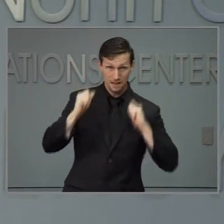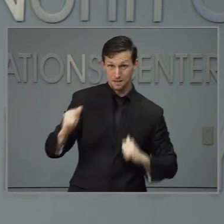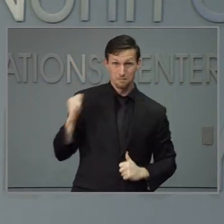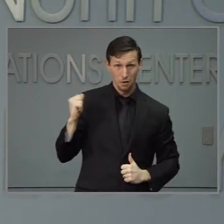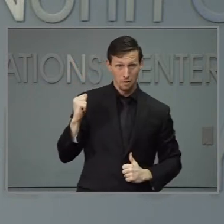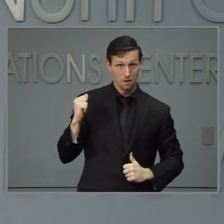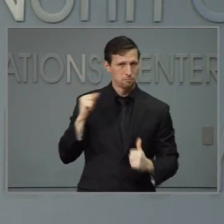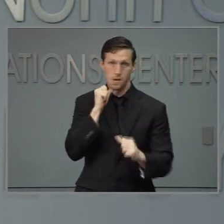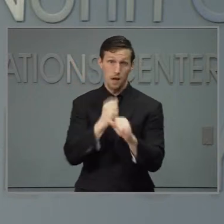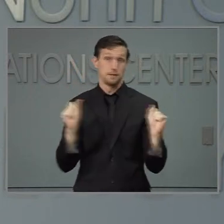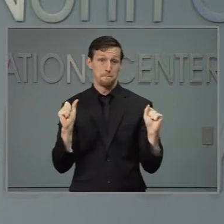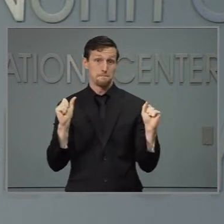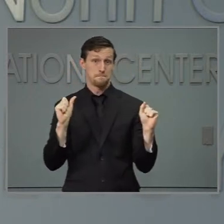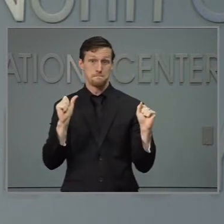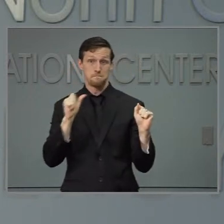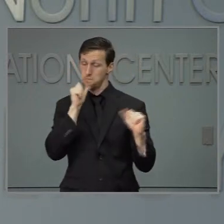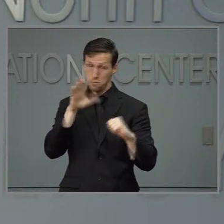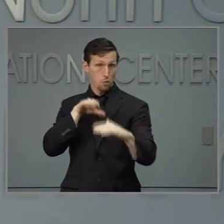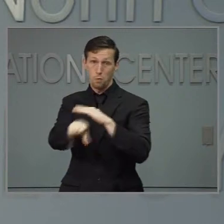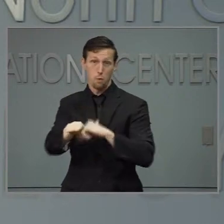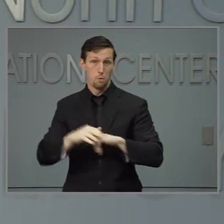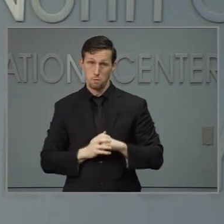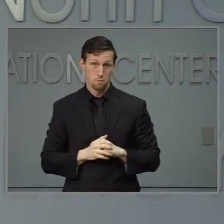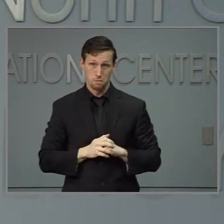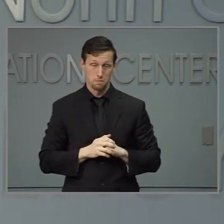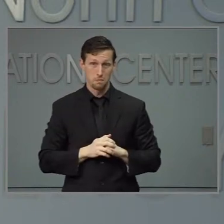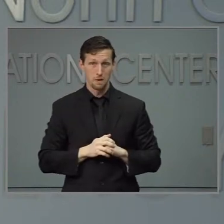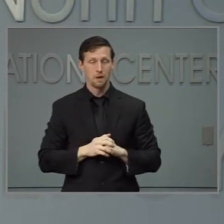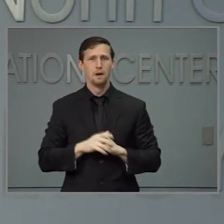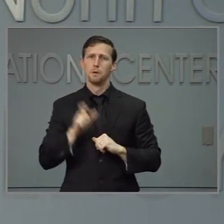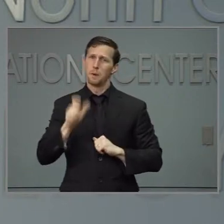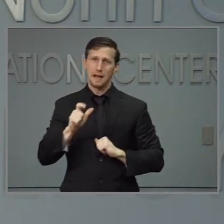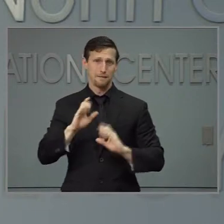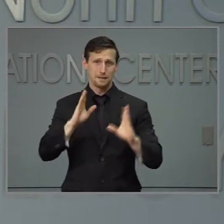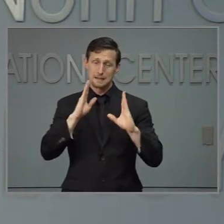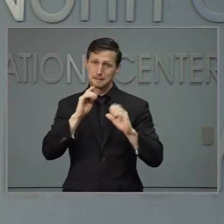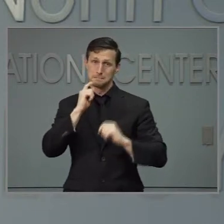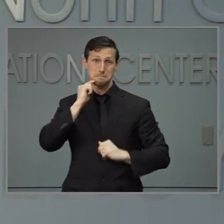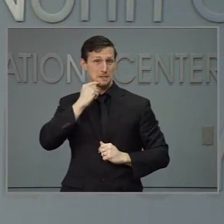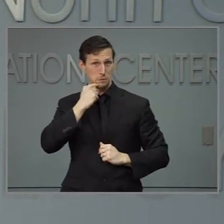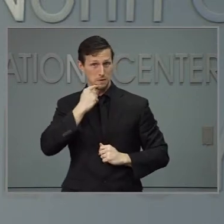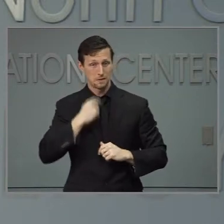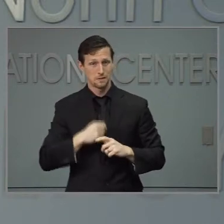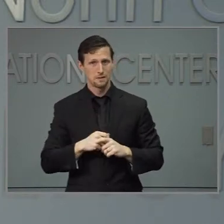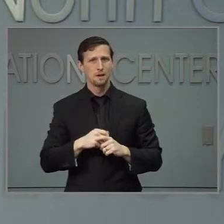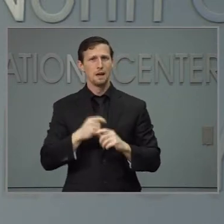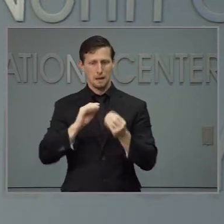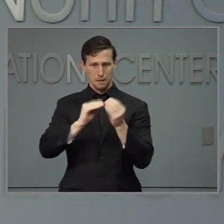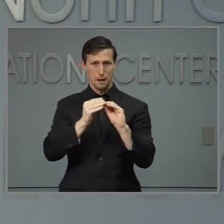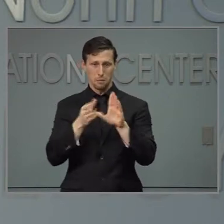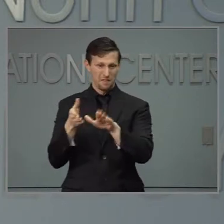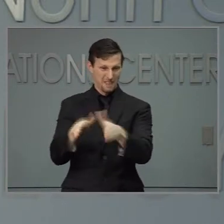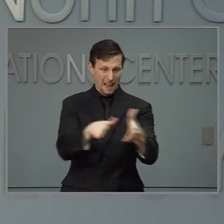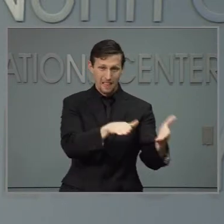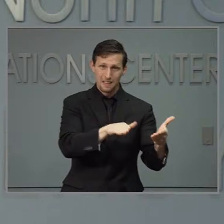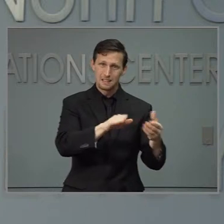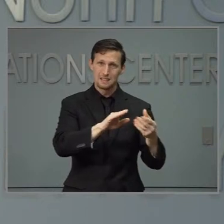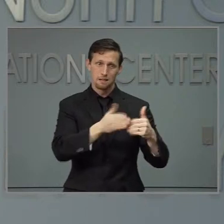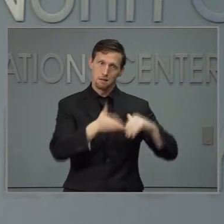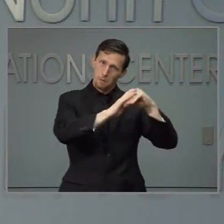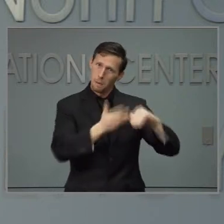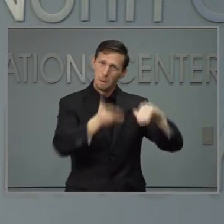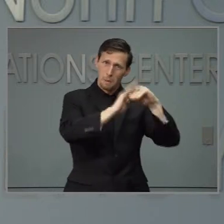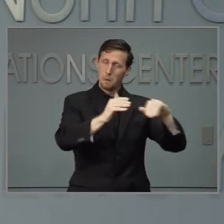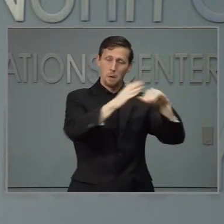precautions seriously. As our fatality numbers show starkly, this is a matter of life or death.